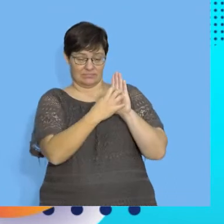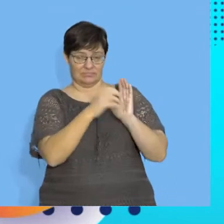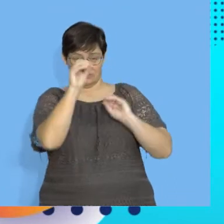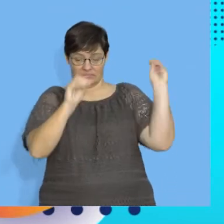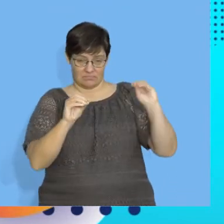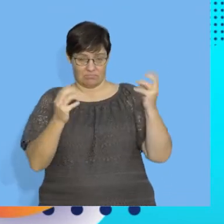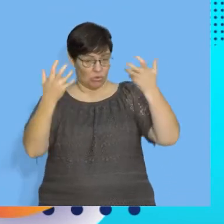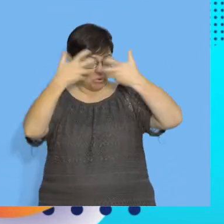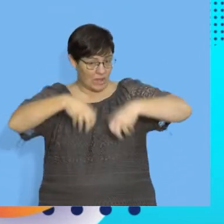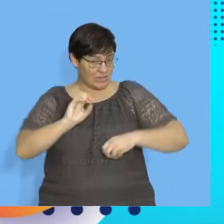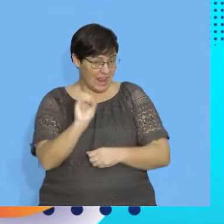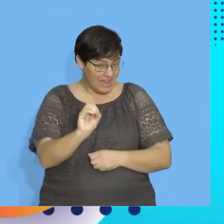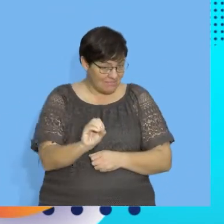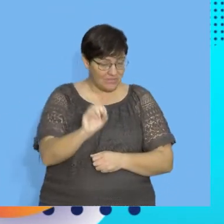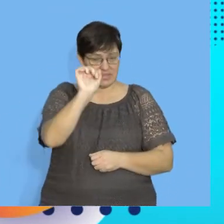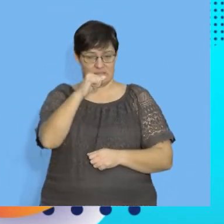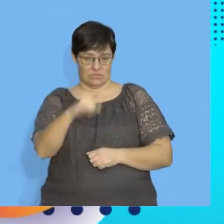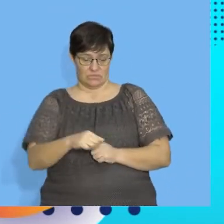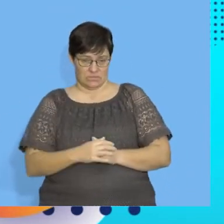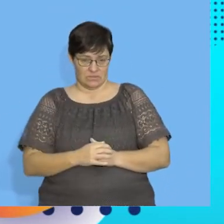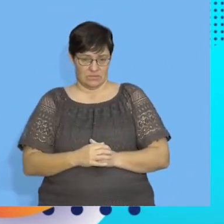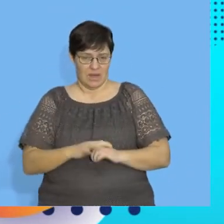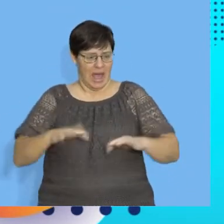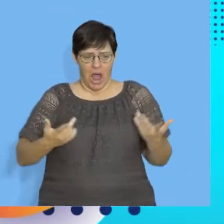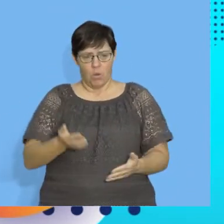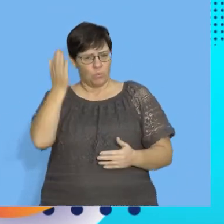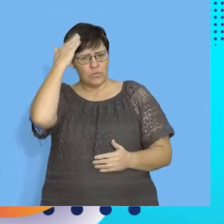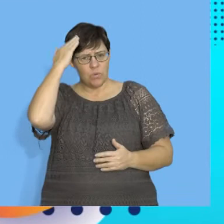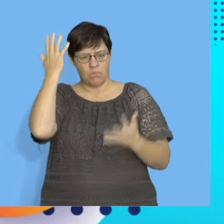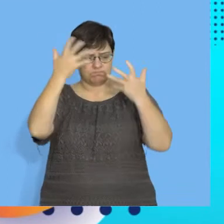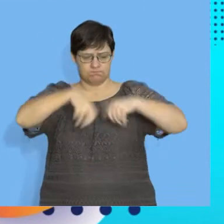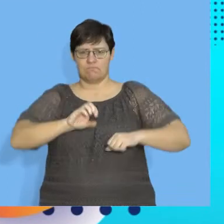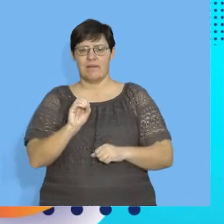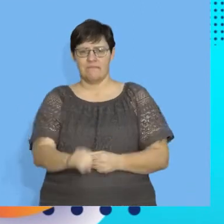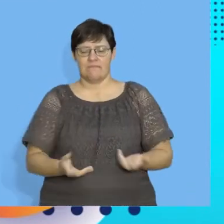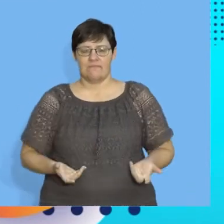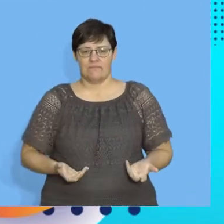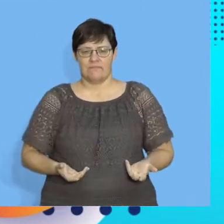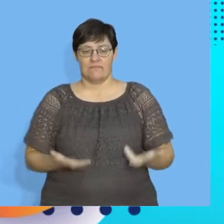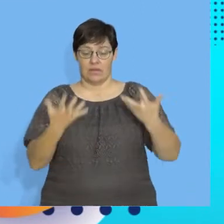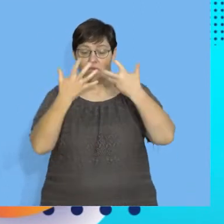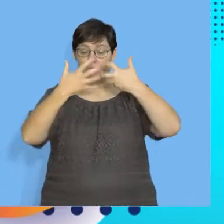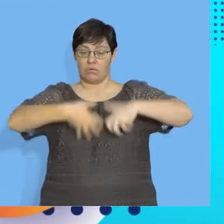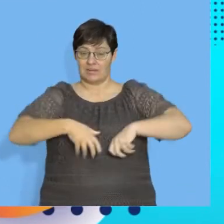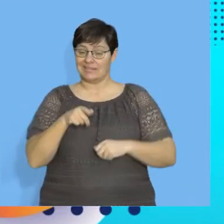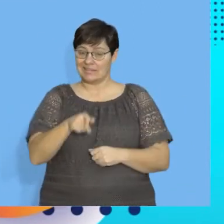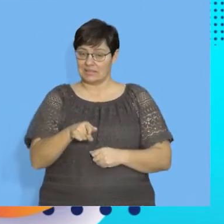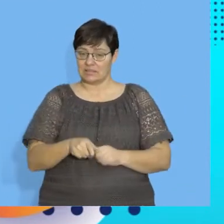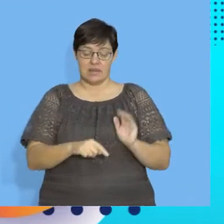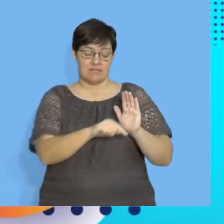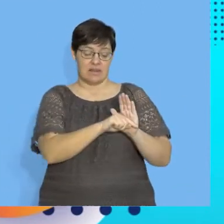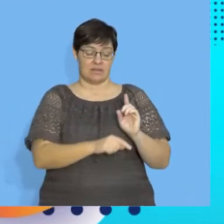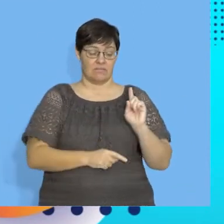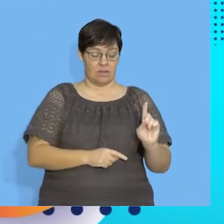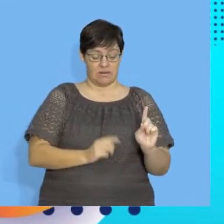exist? How can we tell if correlation exists? Okay. So, we do know that the correlation is between negative